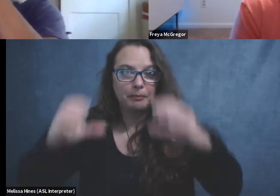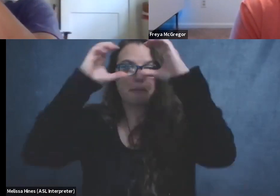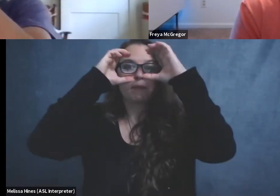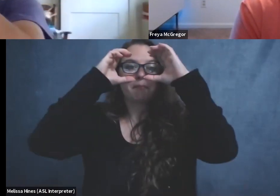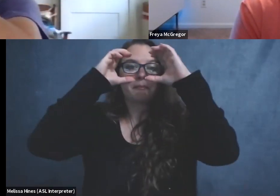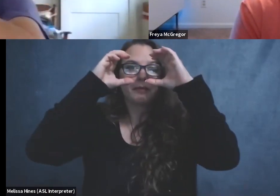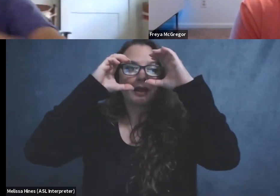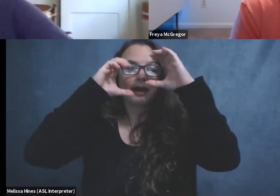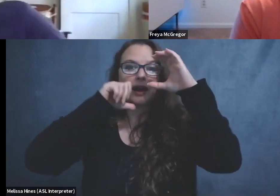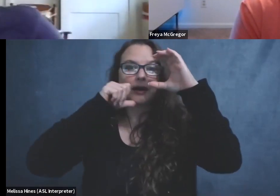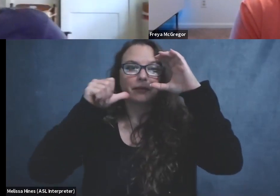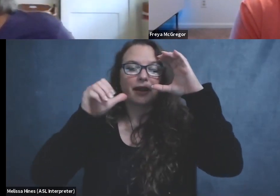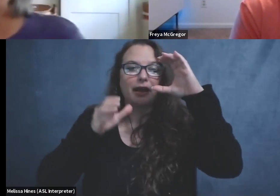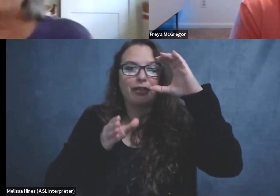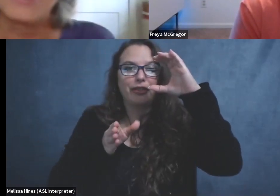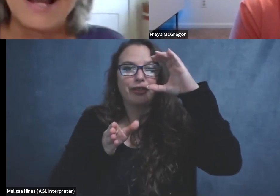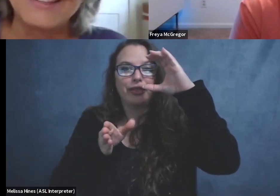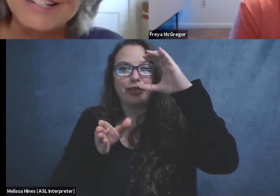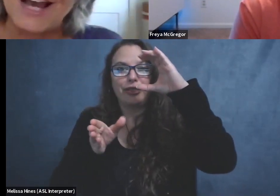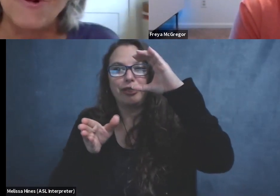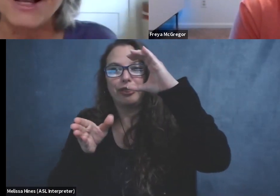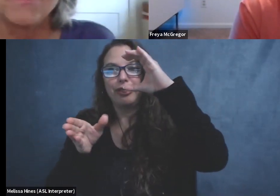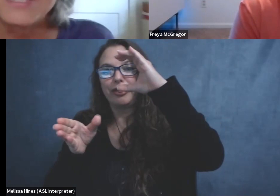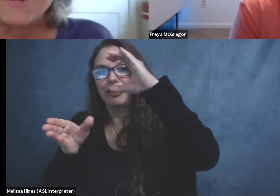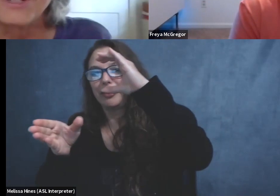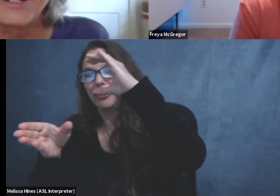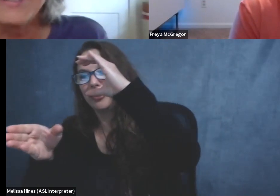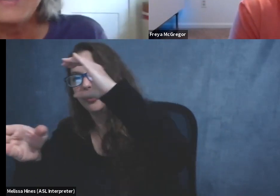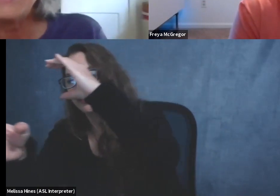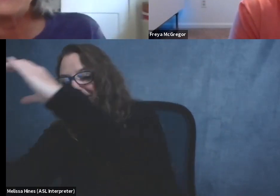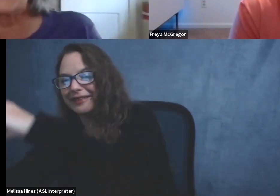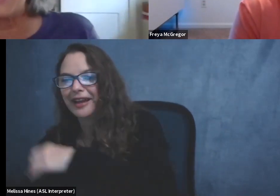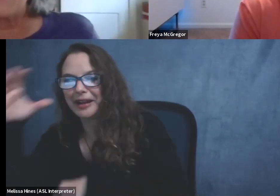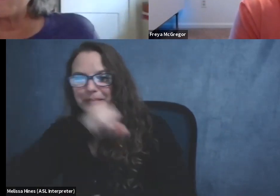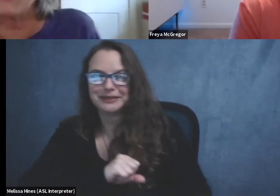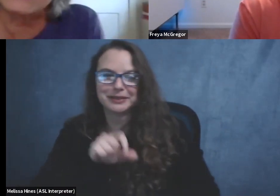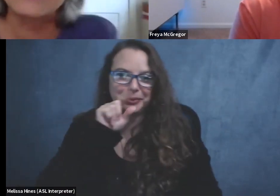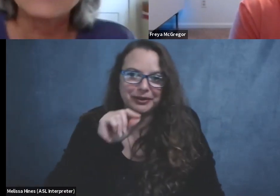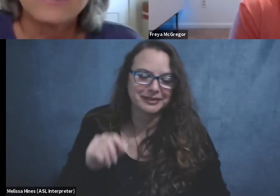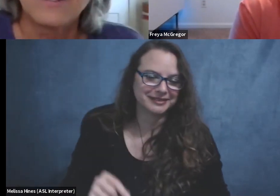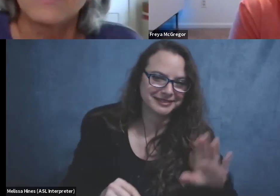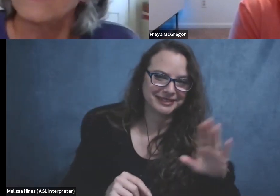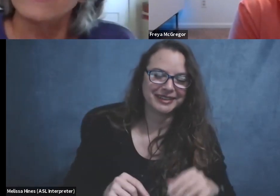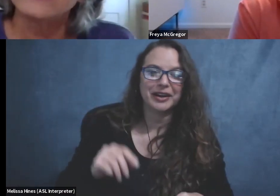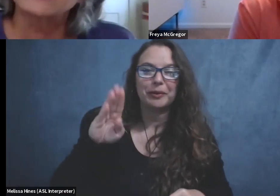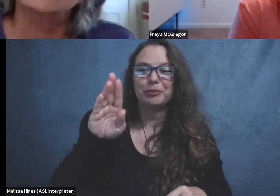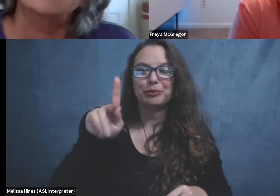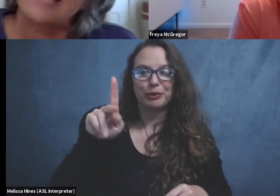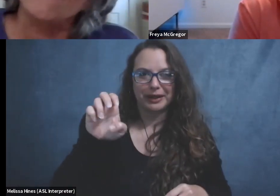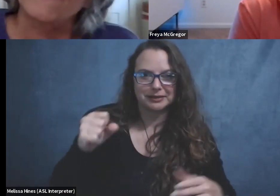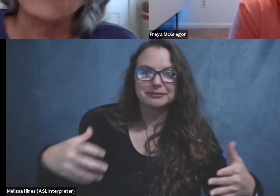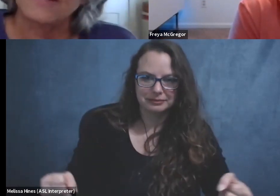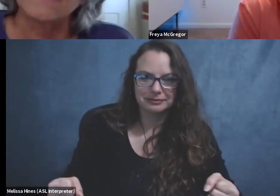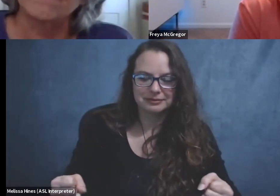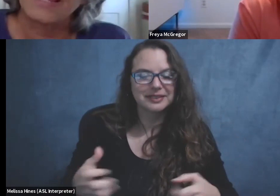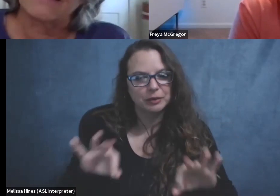I'm not continuing to, to wheel away down the sidewalk and miss the bird. So yeah, the breaks, uh, it's just